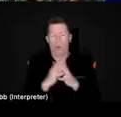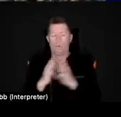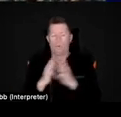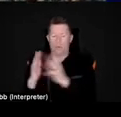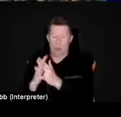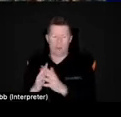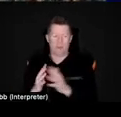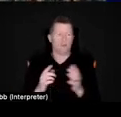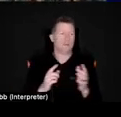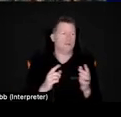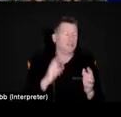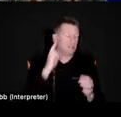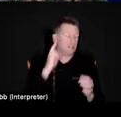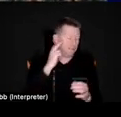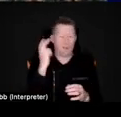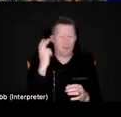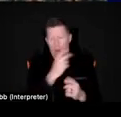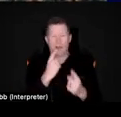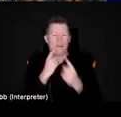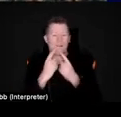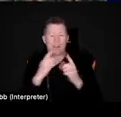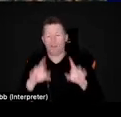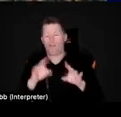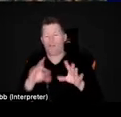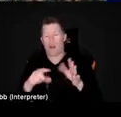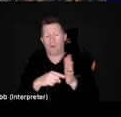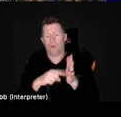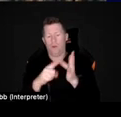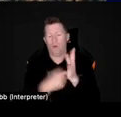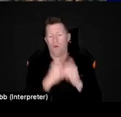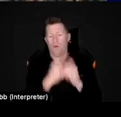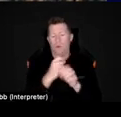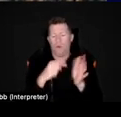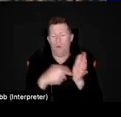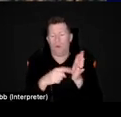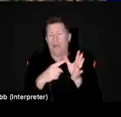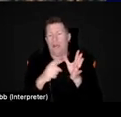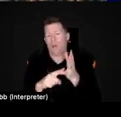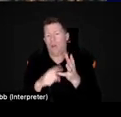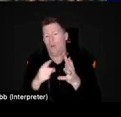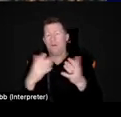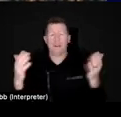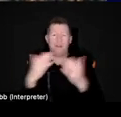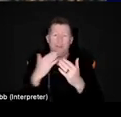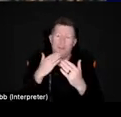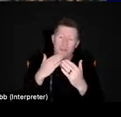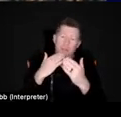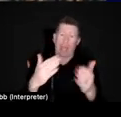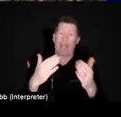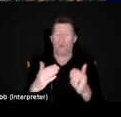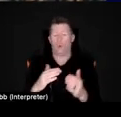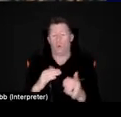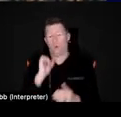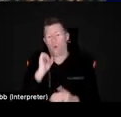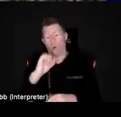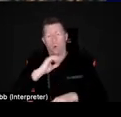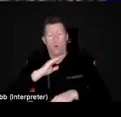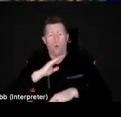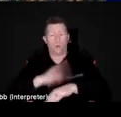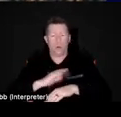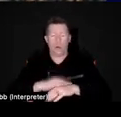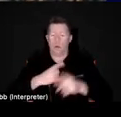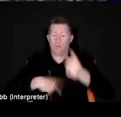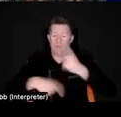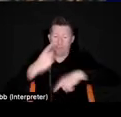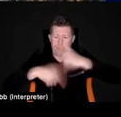.org.au. Natalia, thank you so much. It's been a brilliant, um, session, really popular